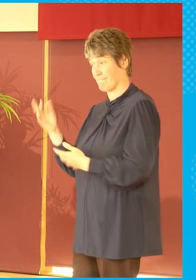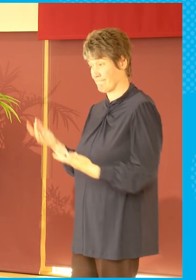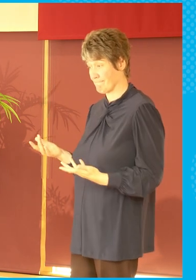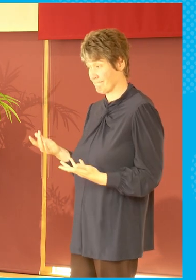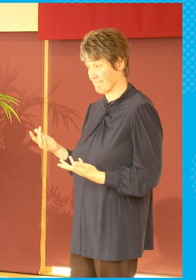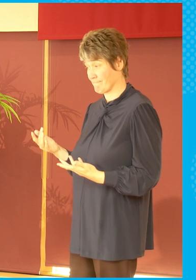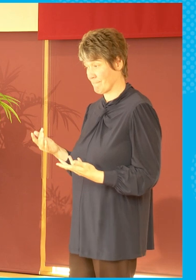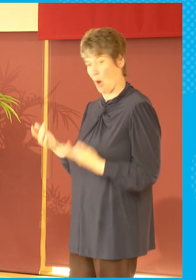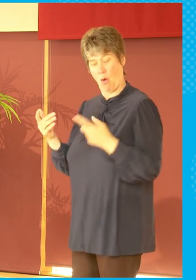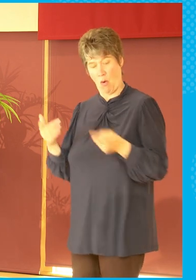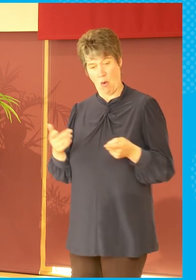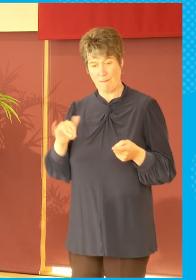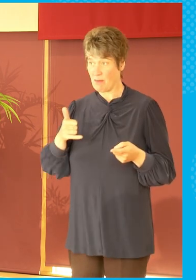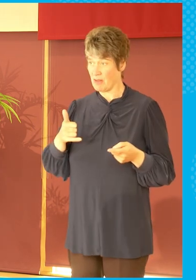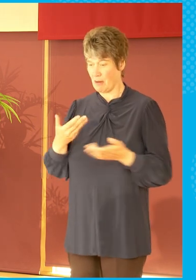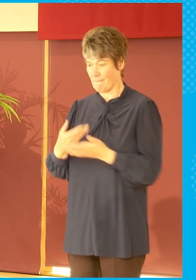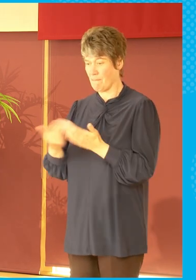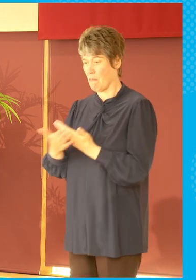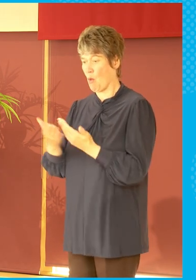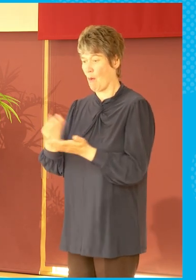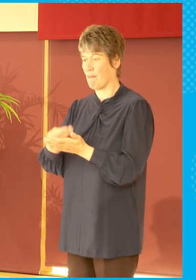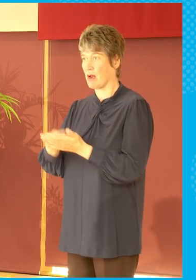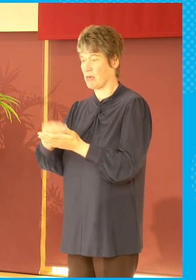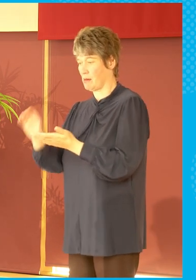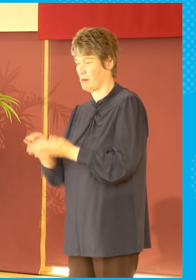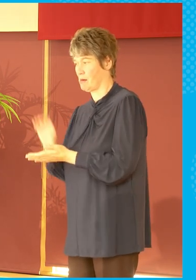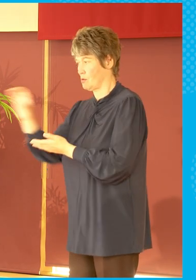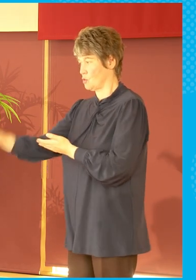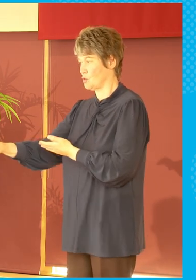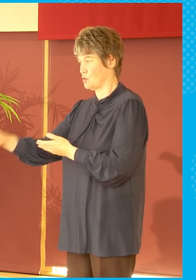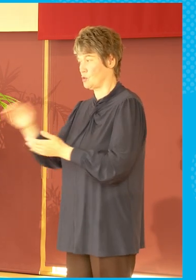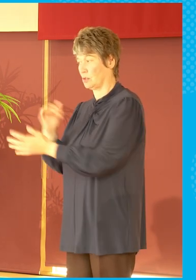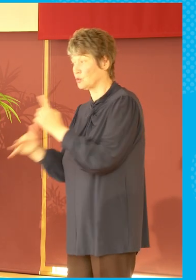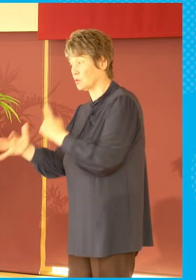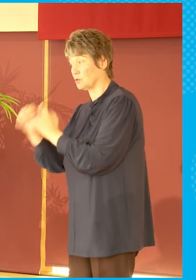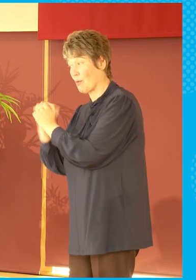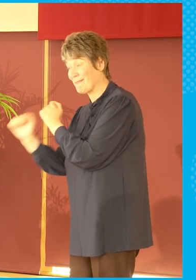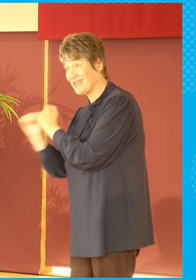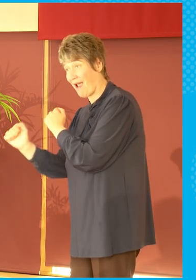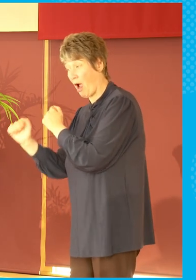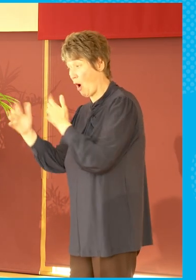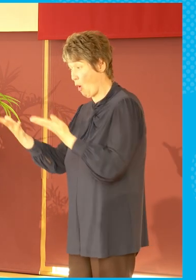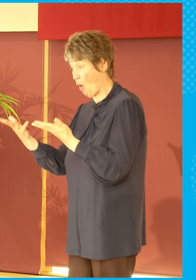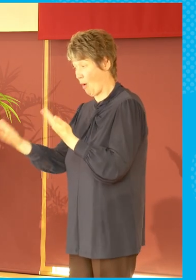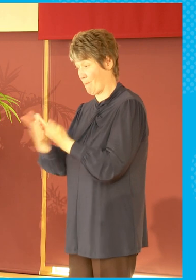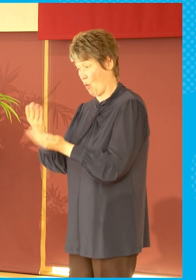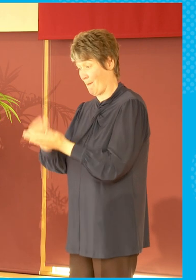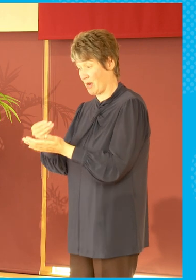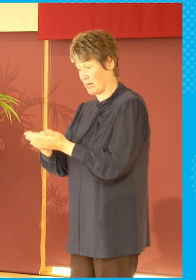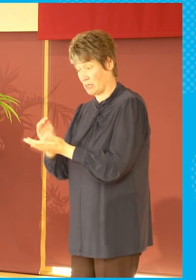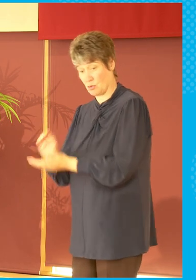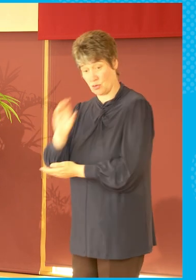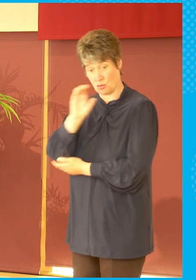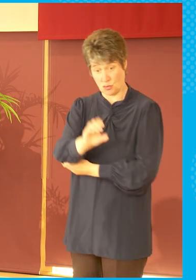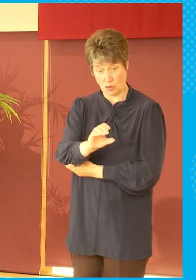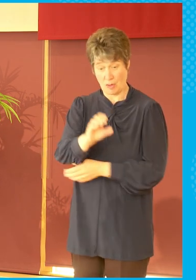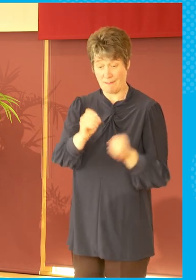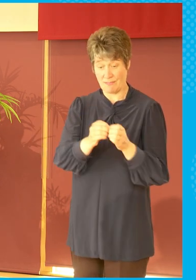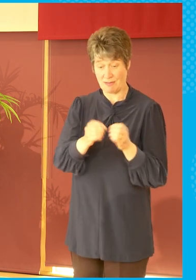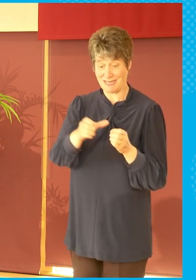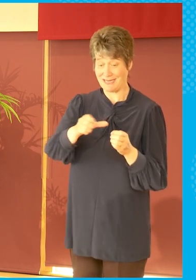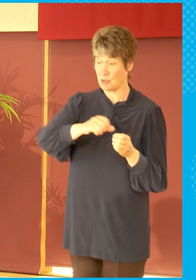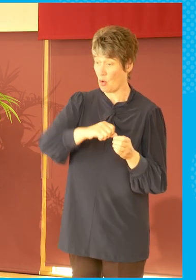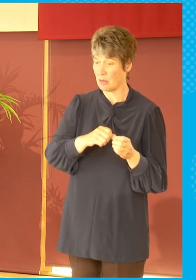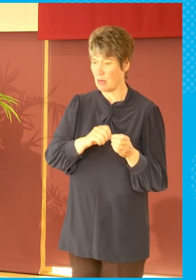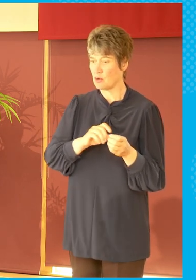do we put more money into social media? And going forward so we can have those those discussions, that's the only thing